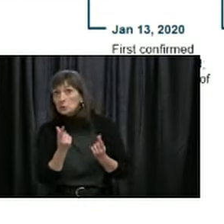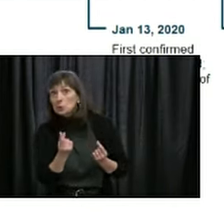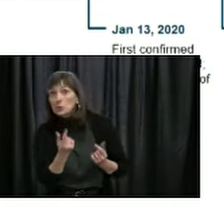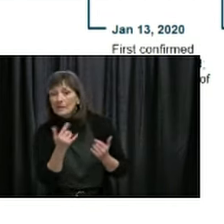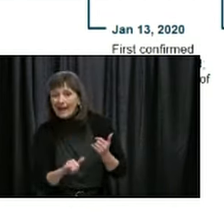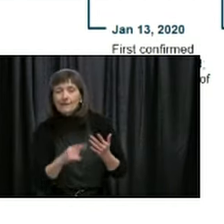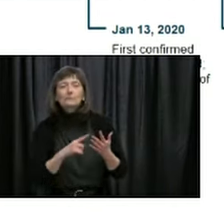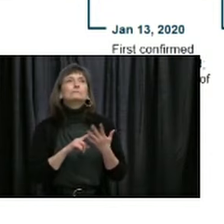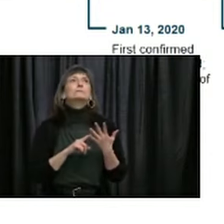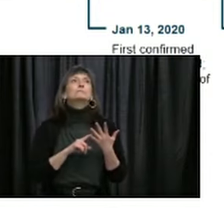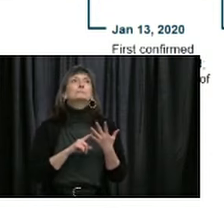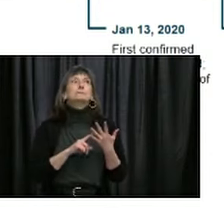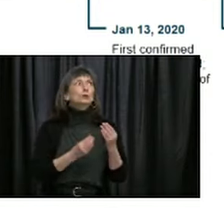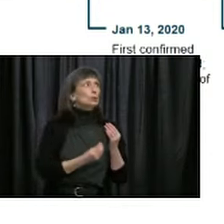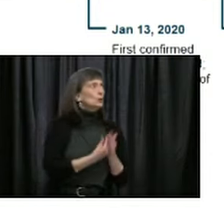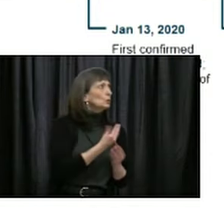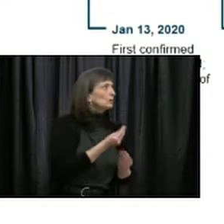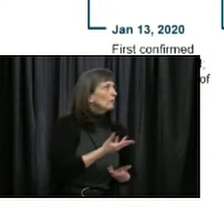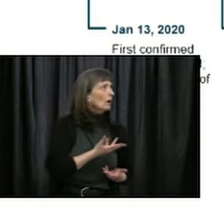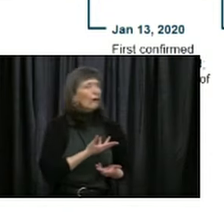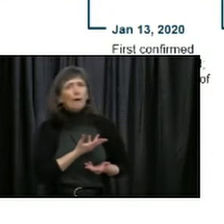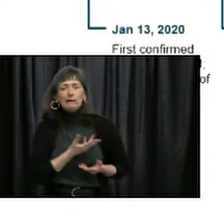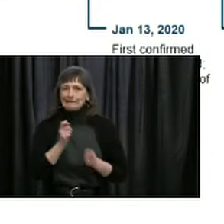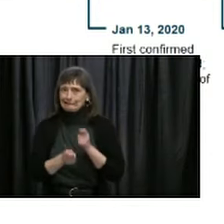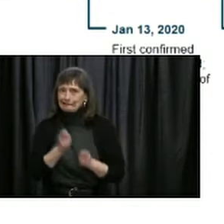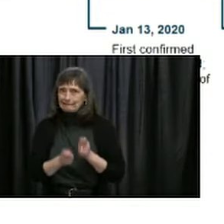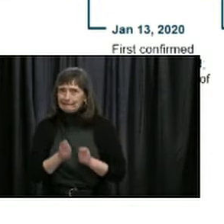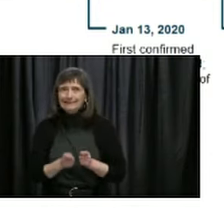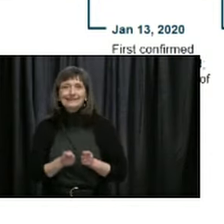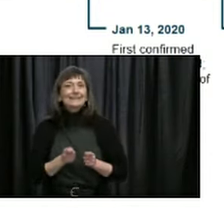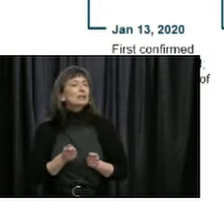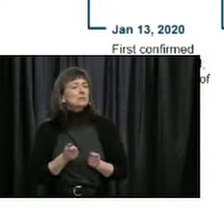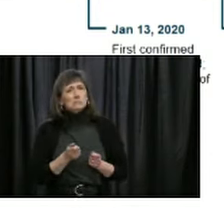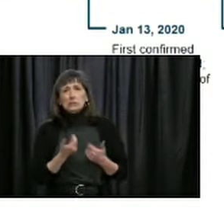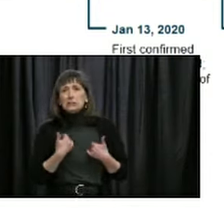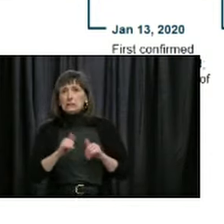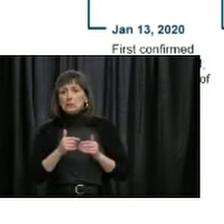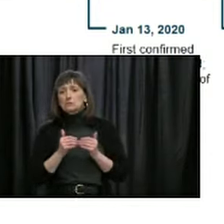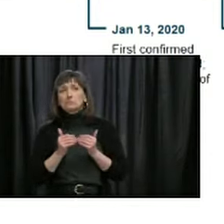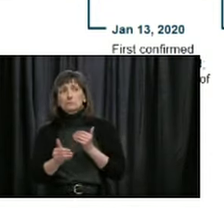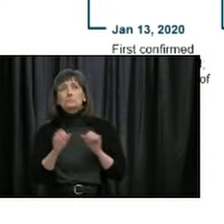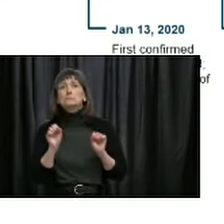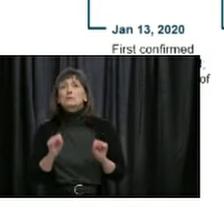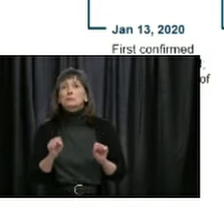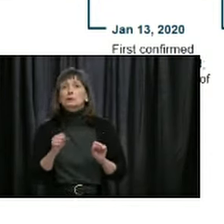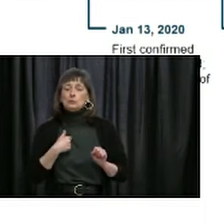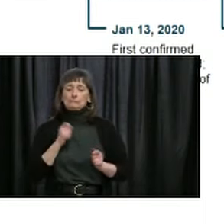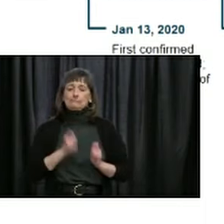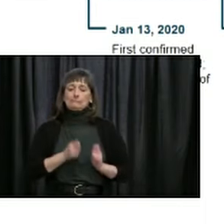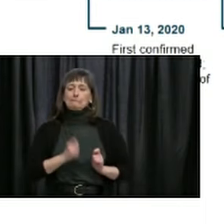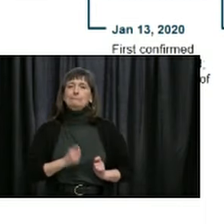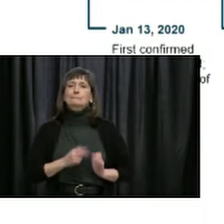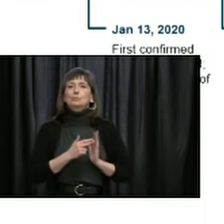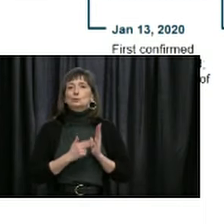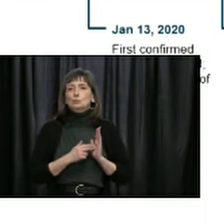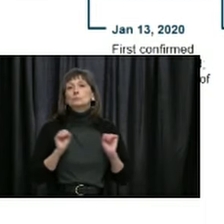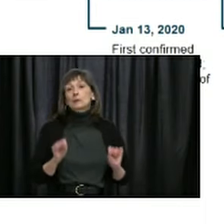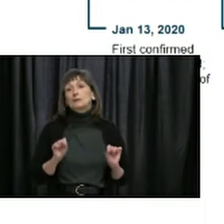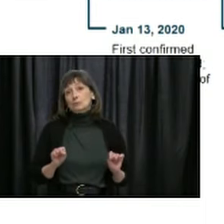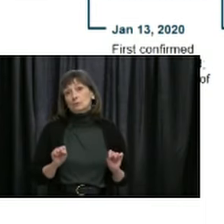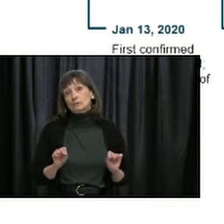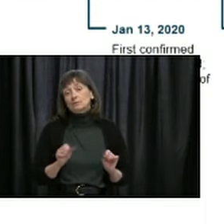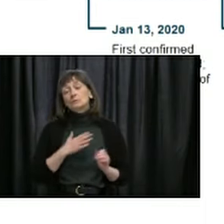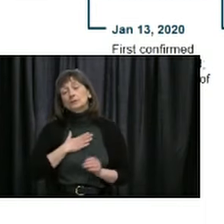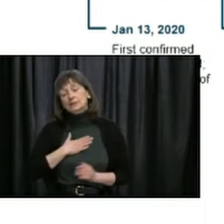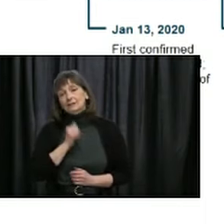information. And this may continue as we relax some of our measures. So I ask for your patience and understanding in advance.